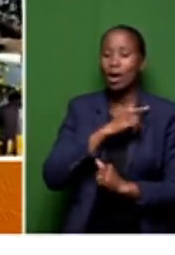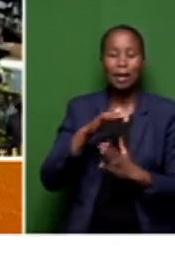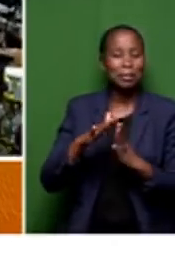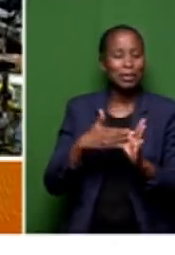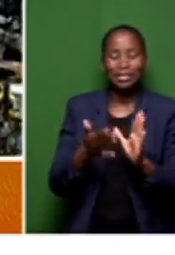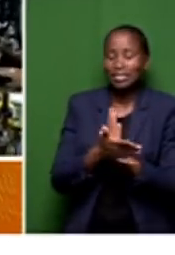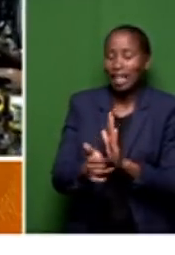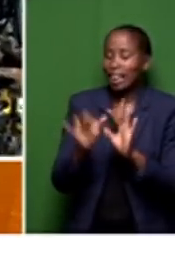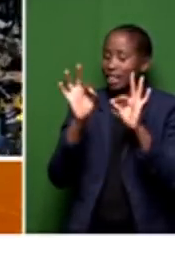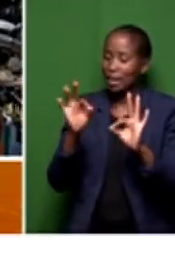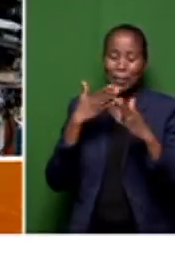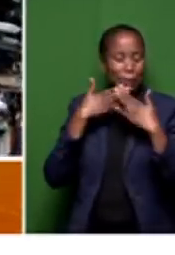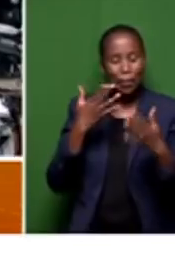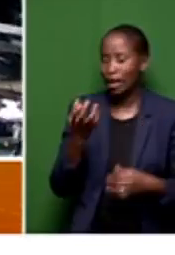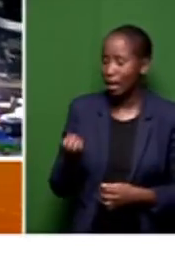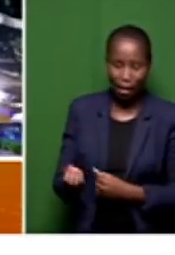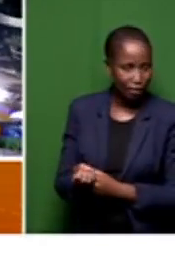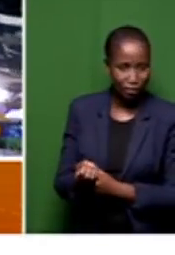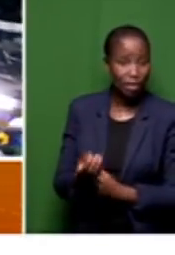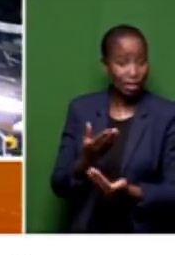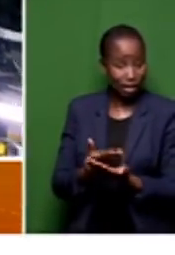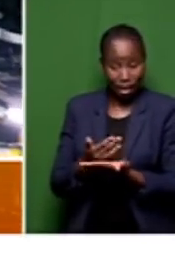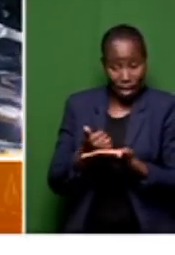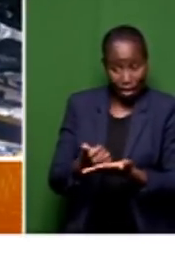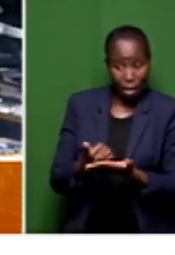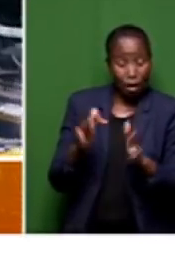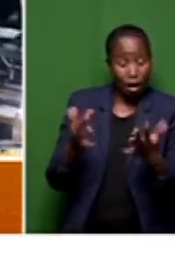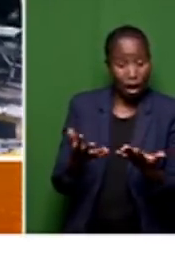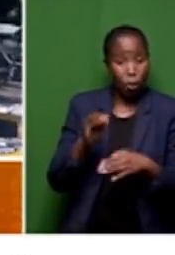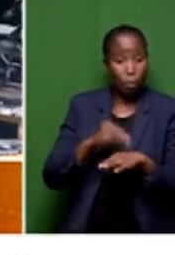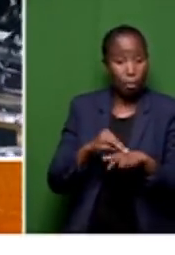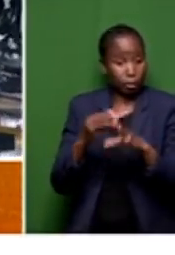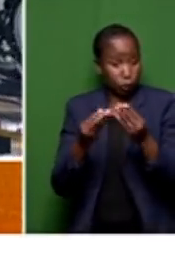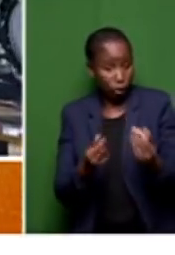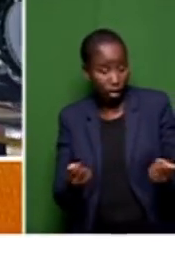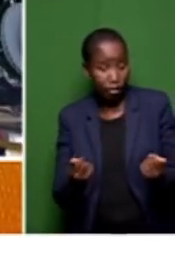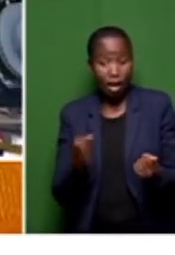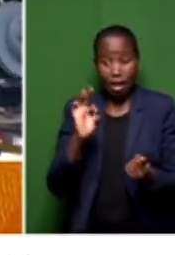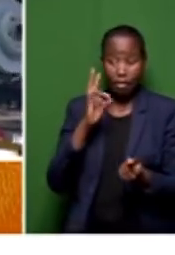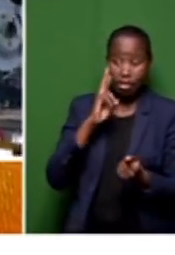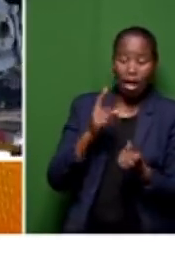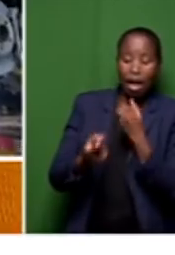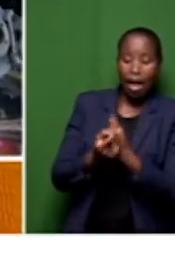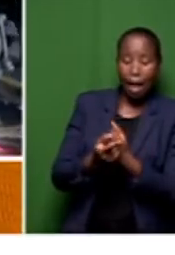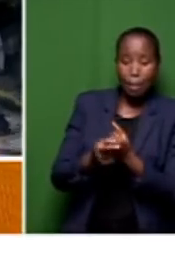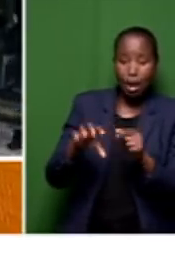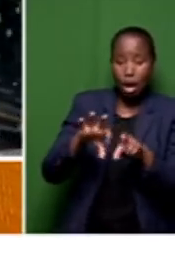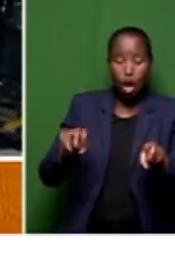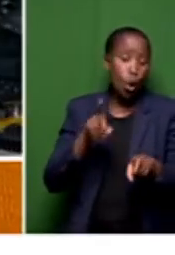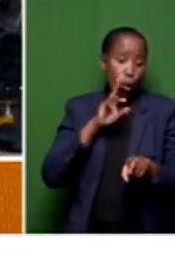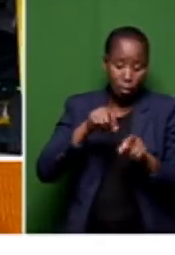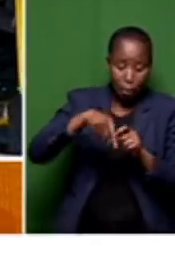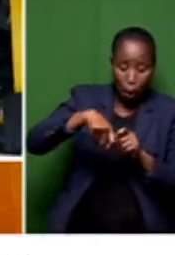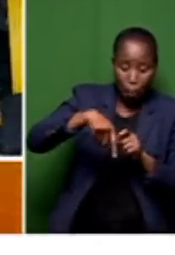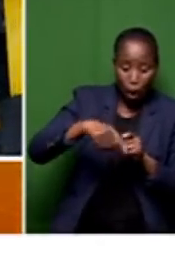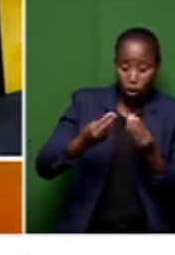ensure that we detect the actual problem of how to replace infrastructure and where leakages should be done. We've spoken